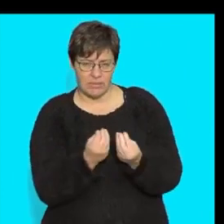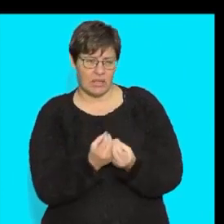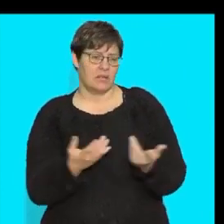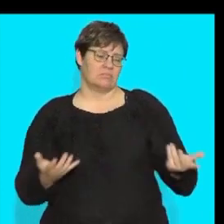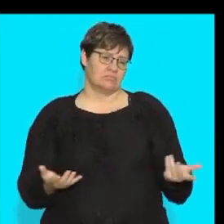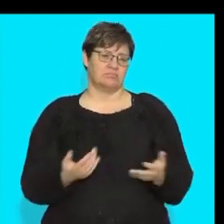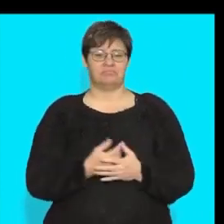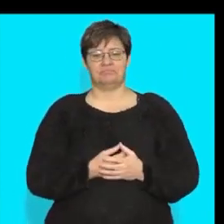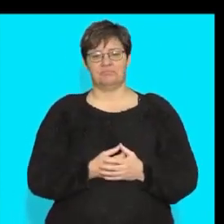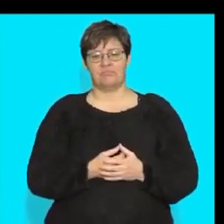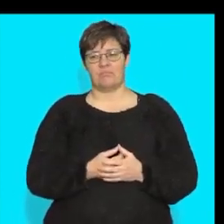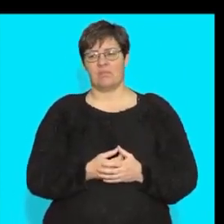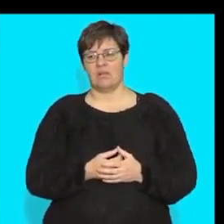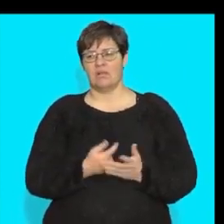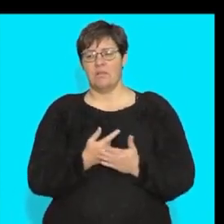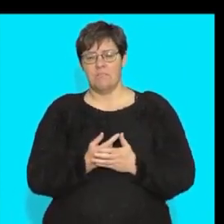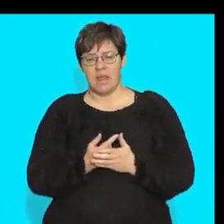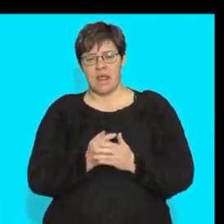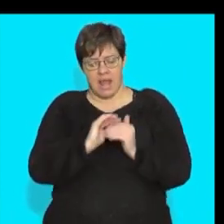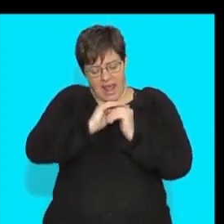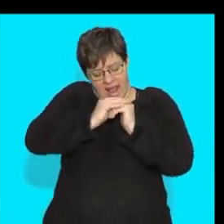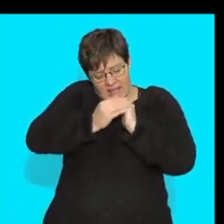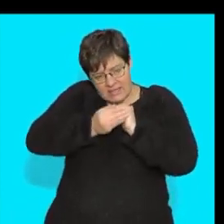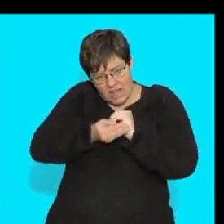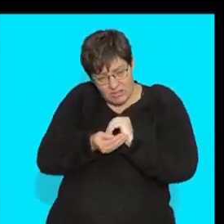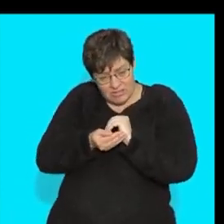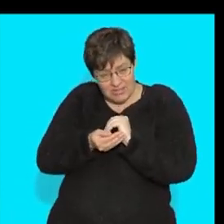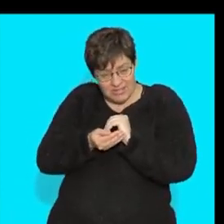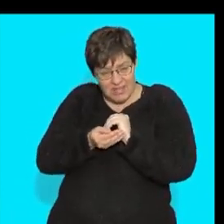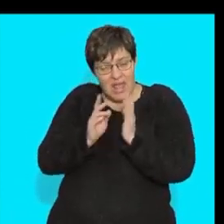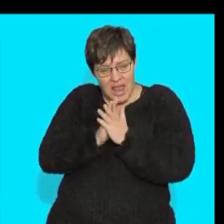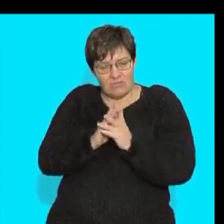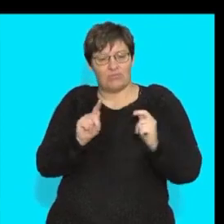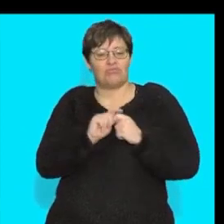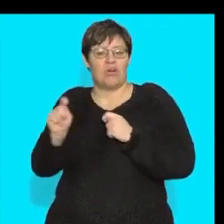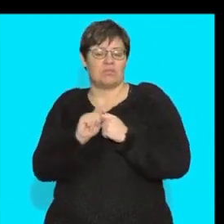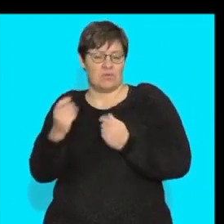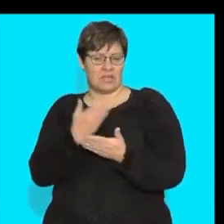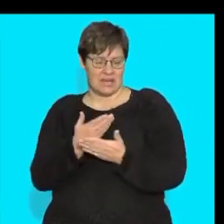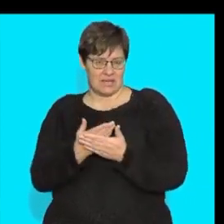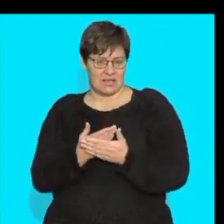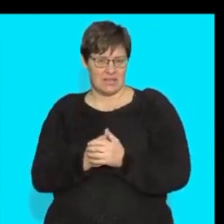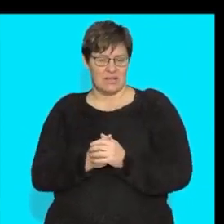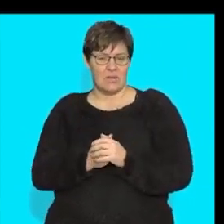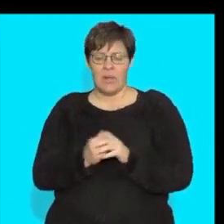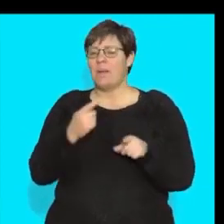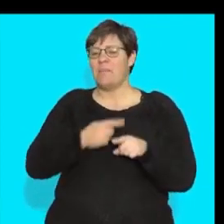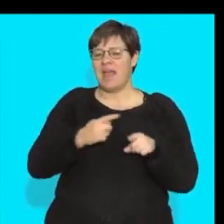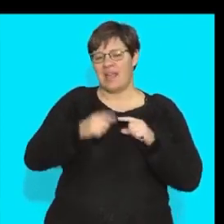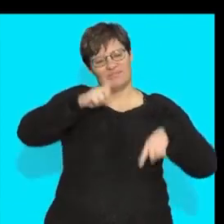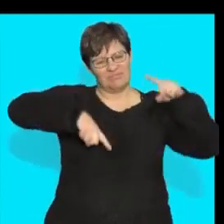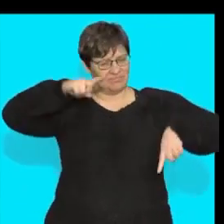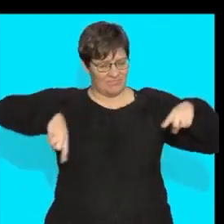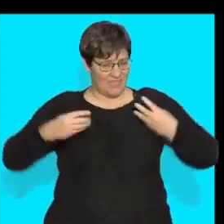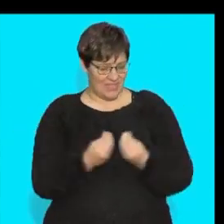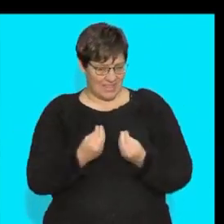as simple as an insulator and it could transport and as i said to you we're going to play around with all of these